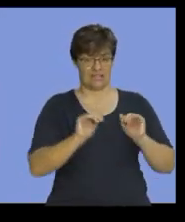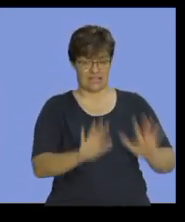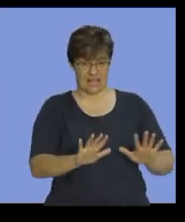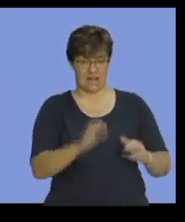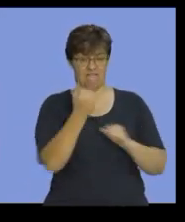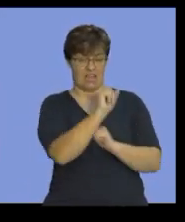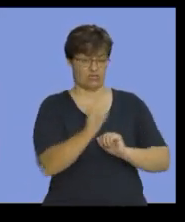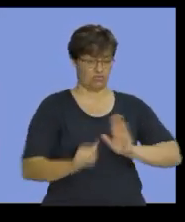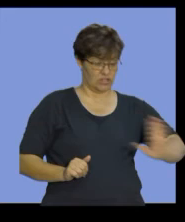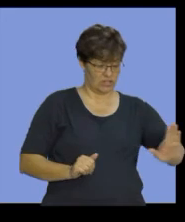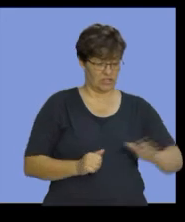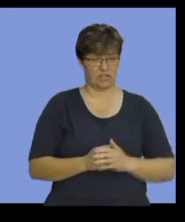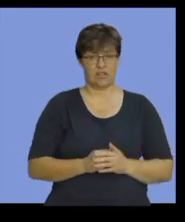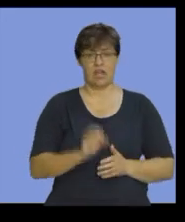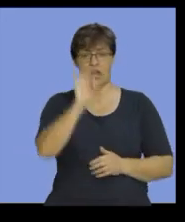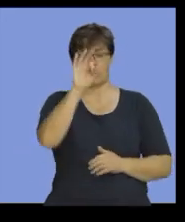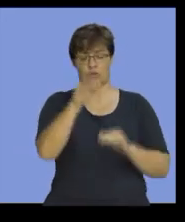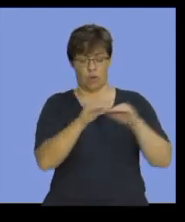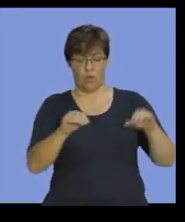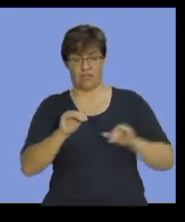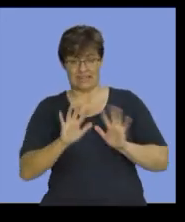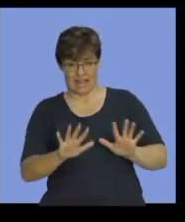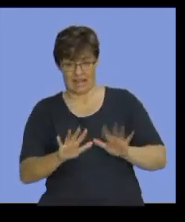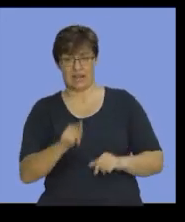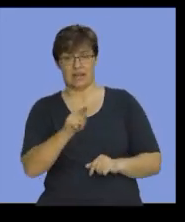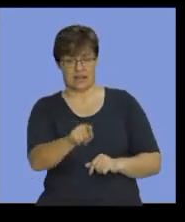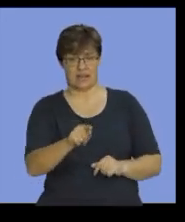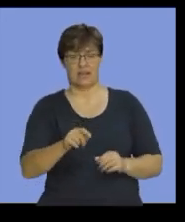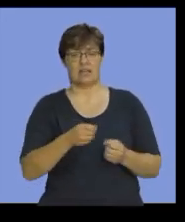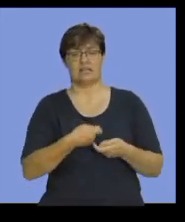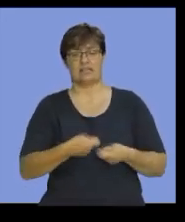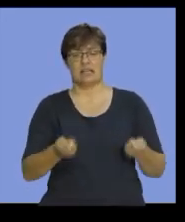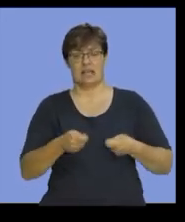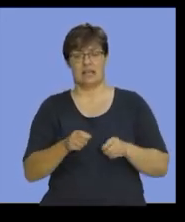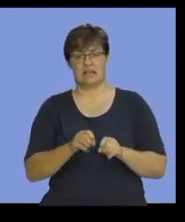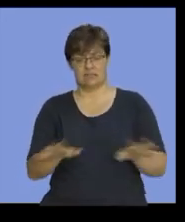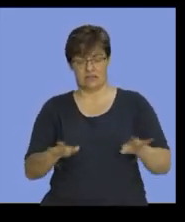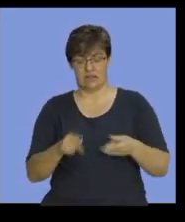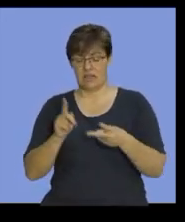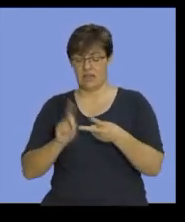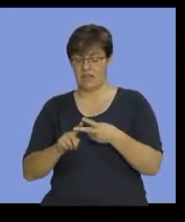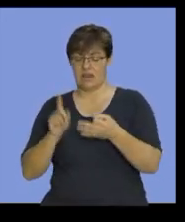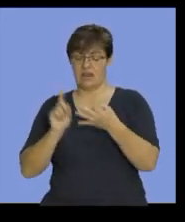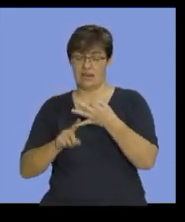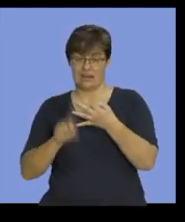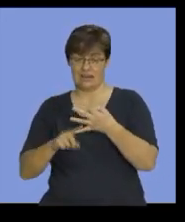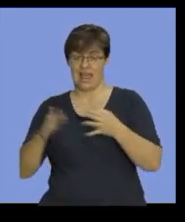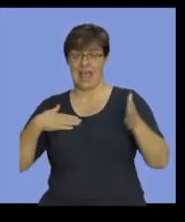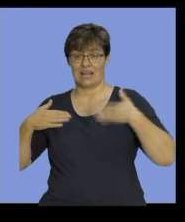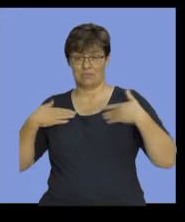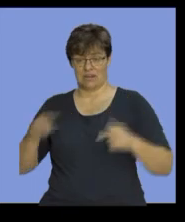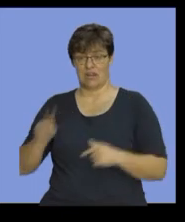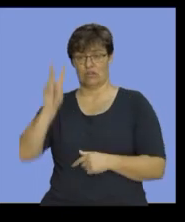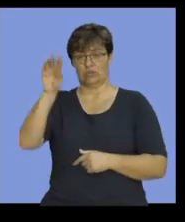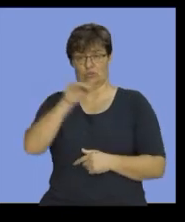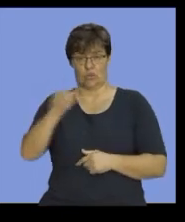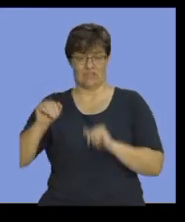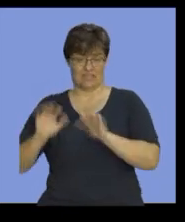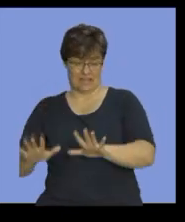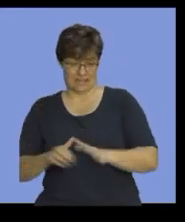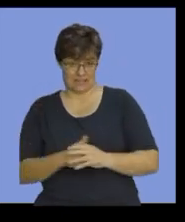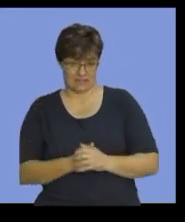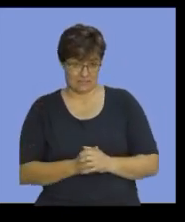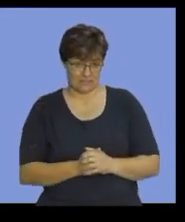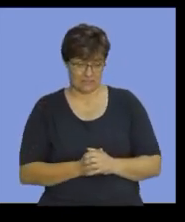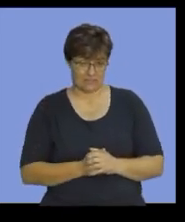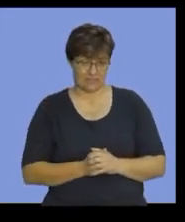for the factory, 3 over 10 will be for the showroom, and 2 over 10 would